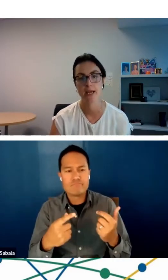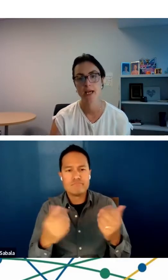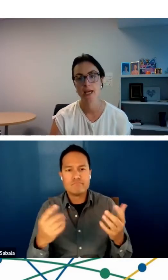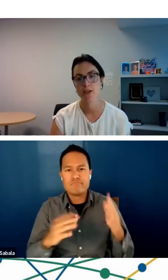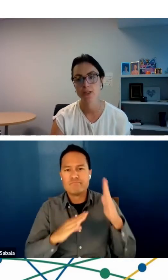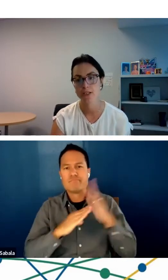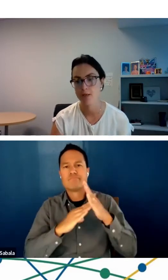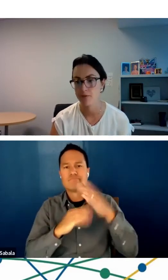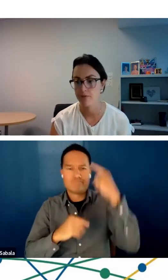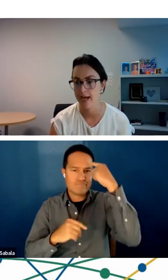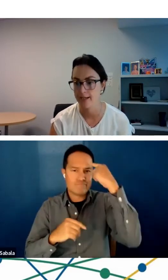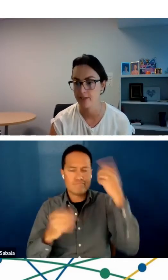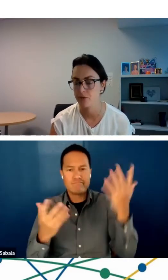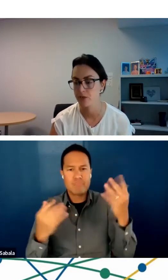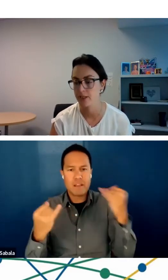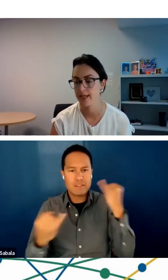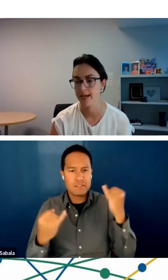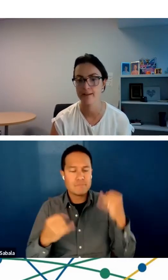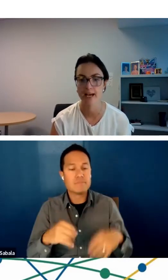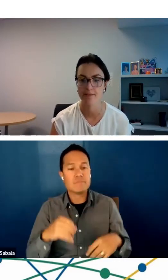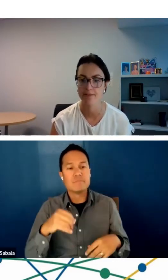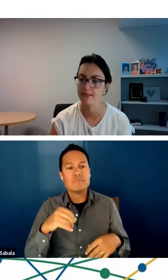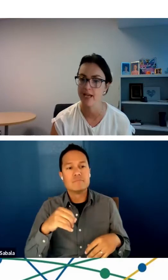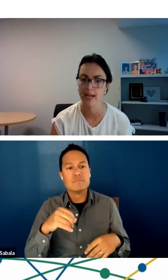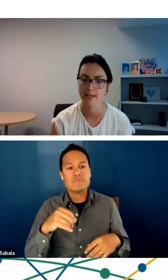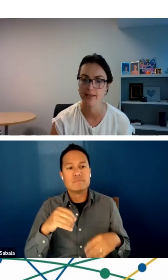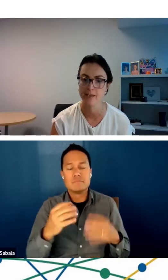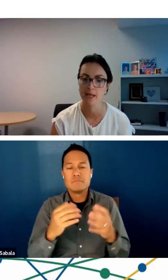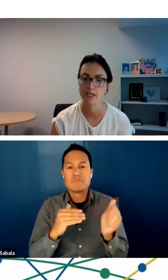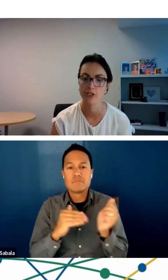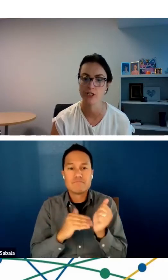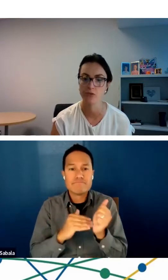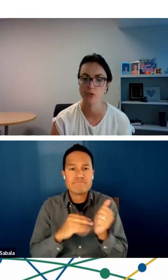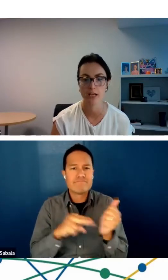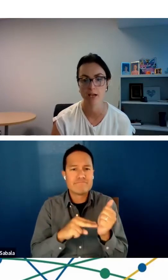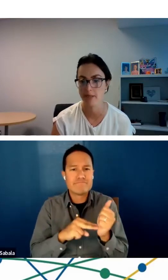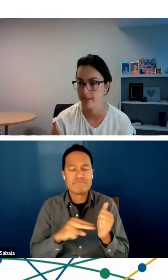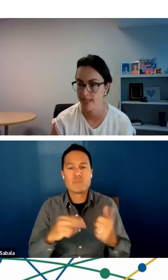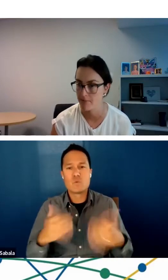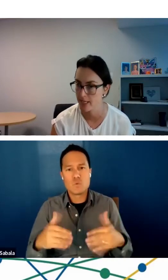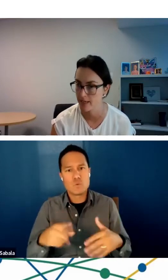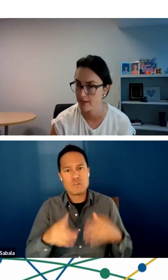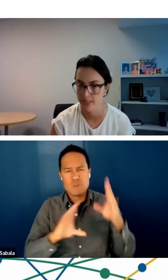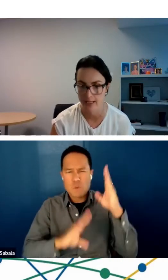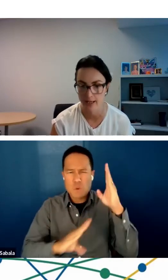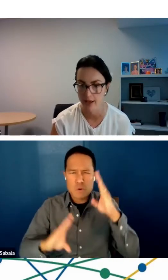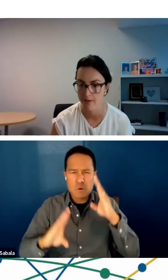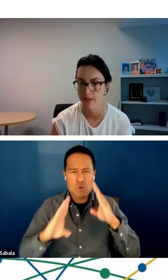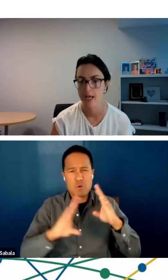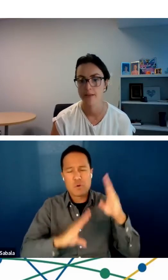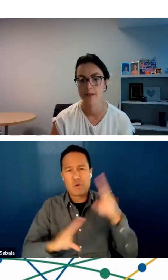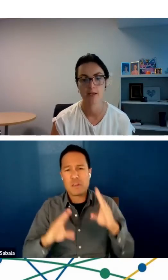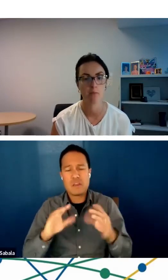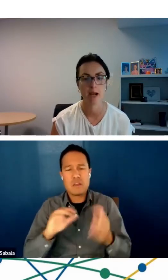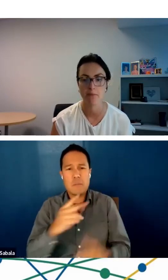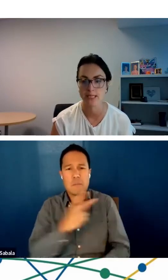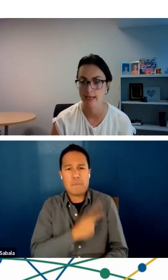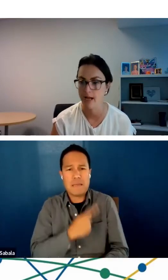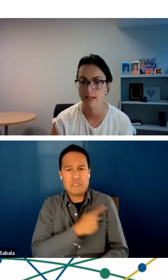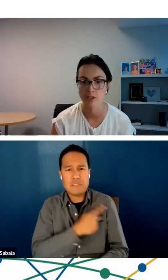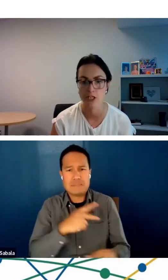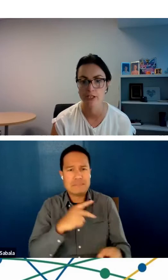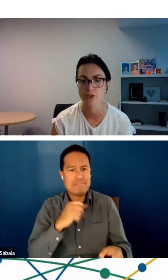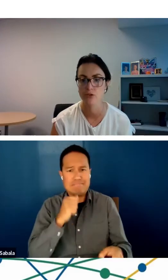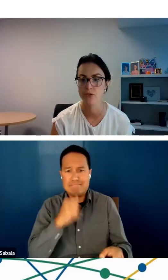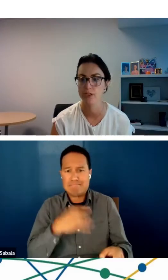pandemic. And you can see providers really had a lot of anxiety that patients would not be accepting of telehealth, that there might